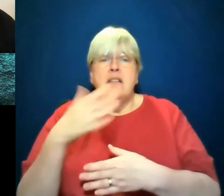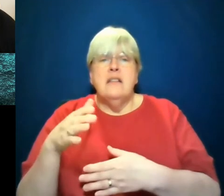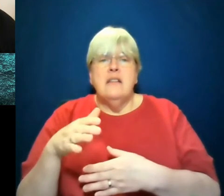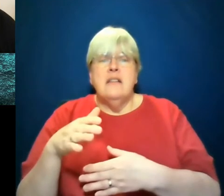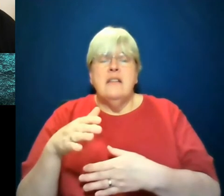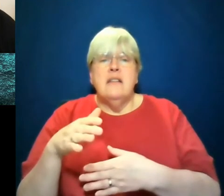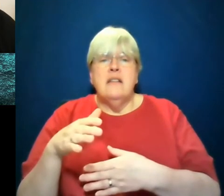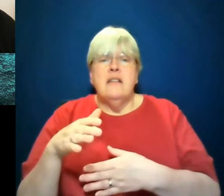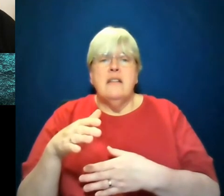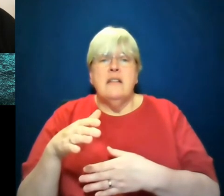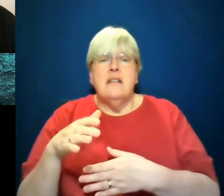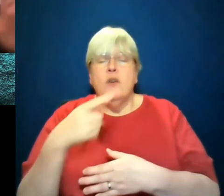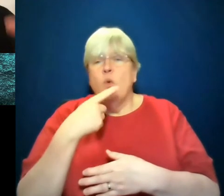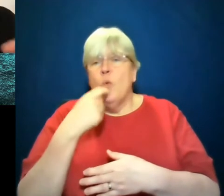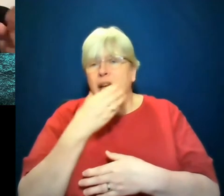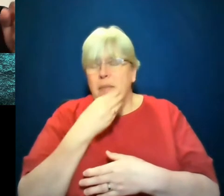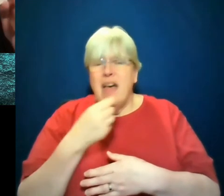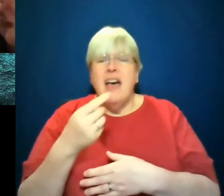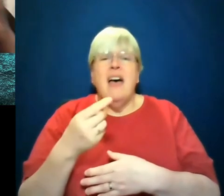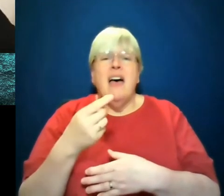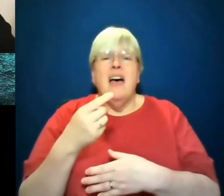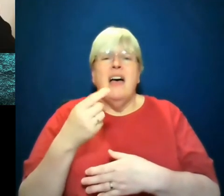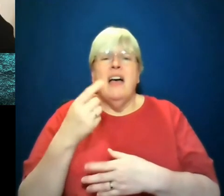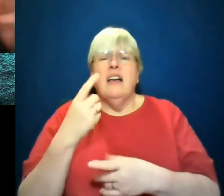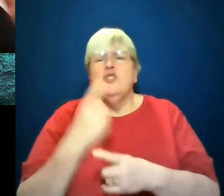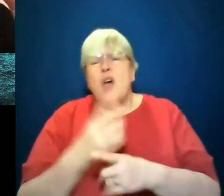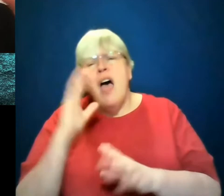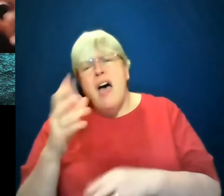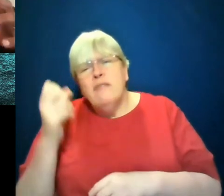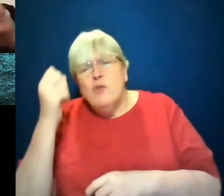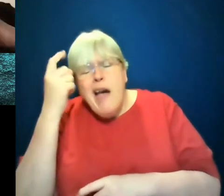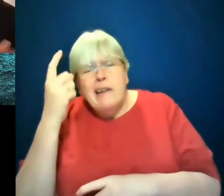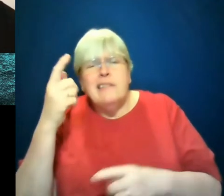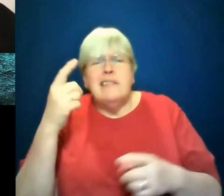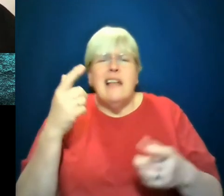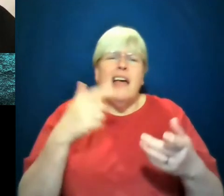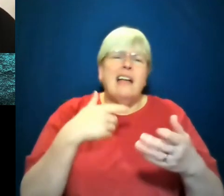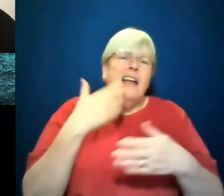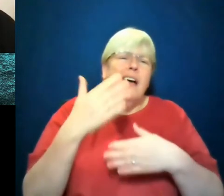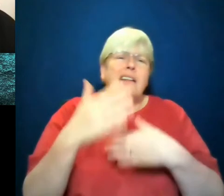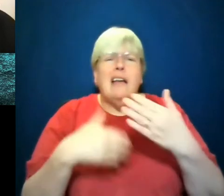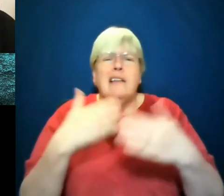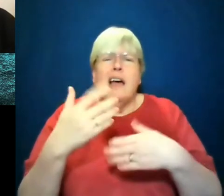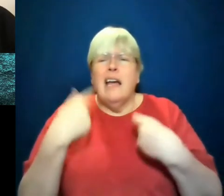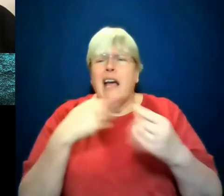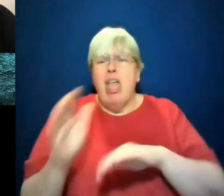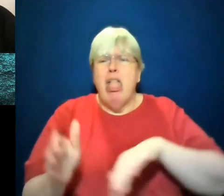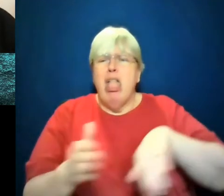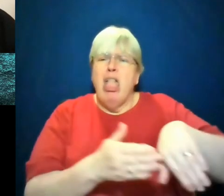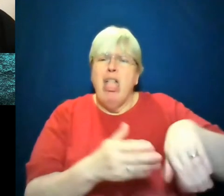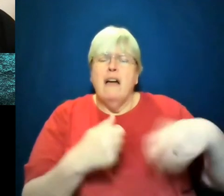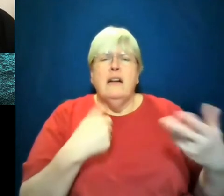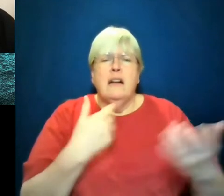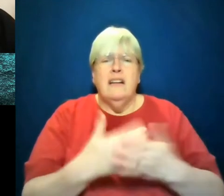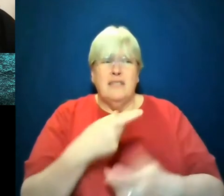believe he's British, a white man who was like, we've got to understand it, we've to ask it, you can't just marginalize it. I was very much like, you